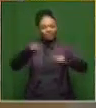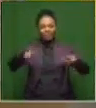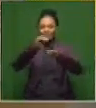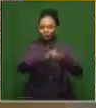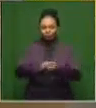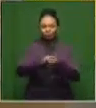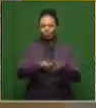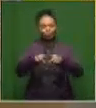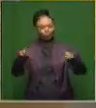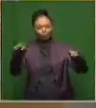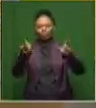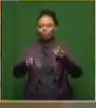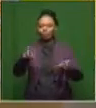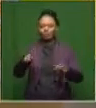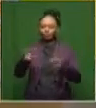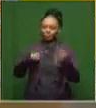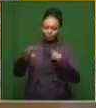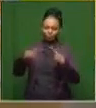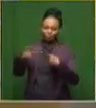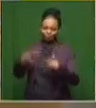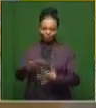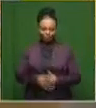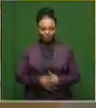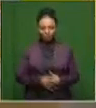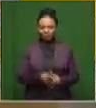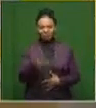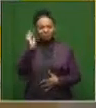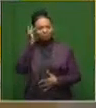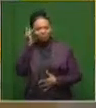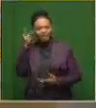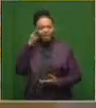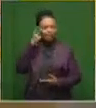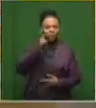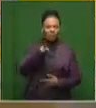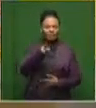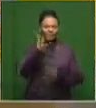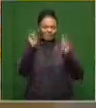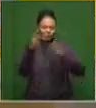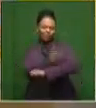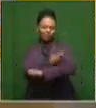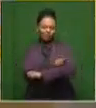and various people are putting a bit of a dampener on a vaccine rollout. So that'll be an interesting topic, or one of the topics.